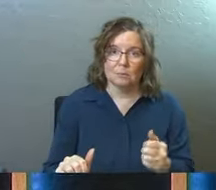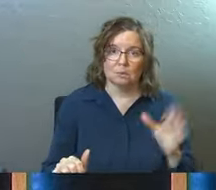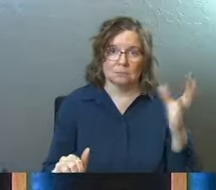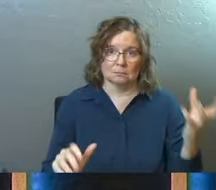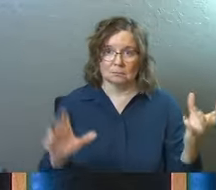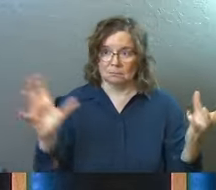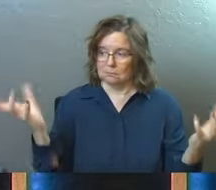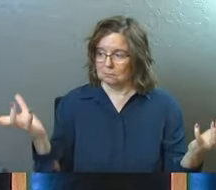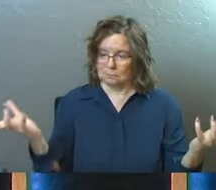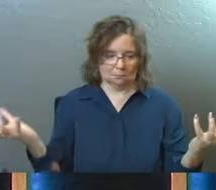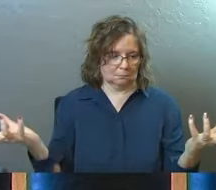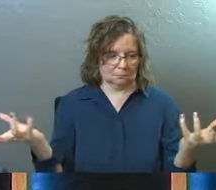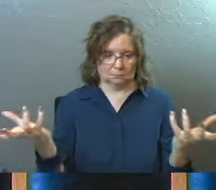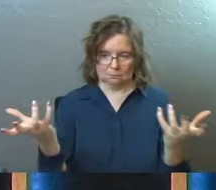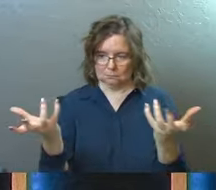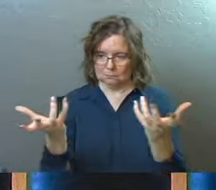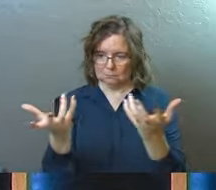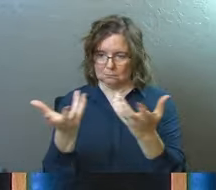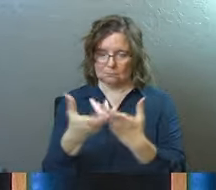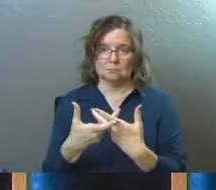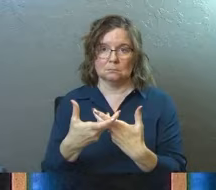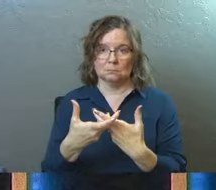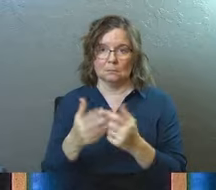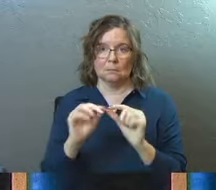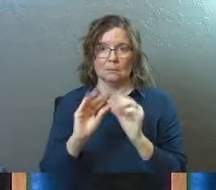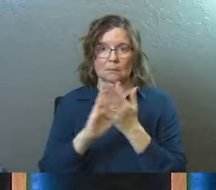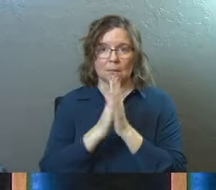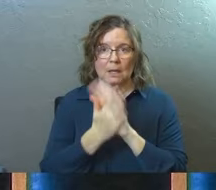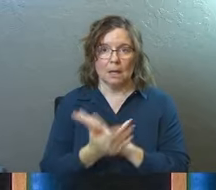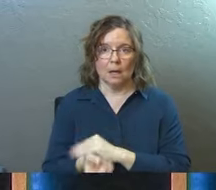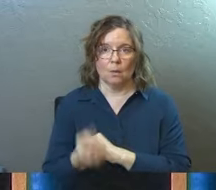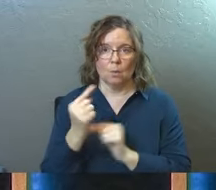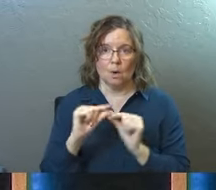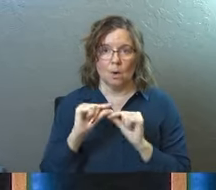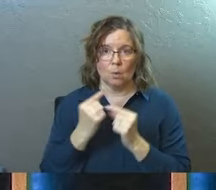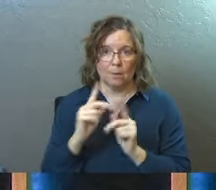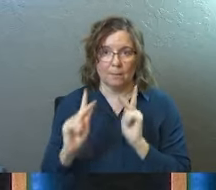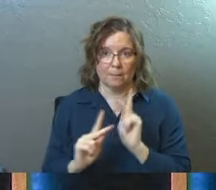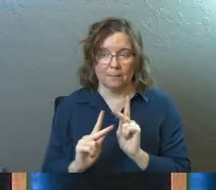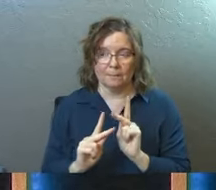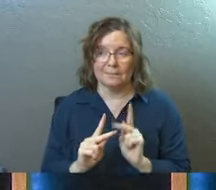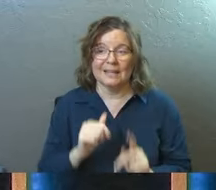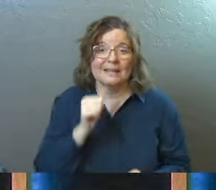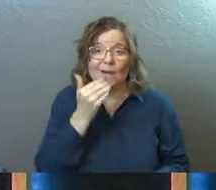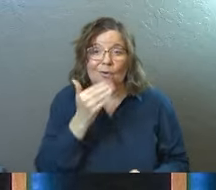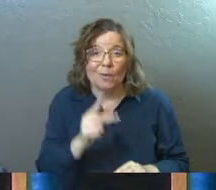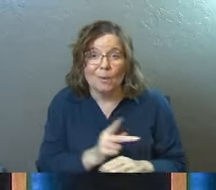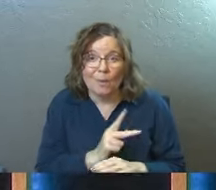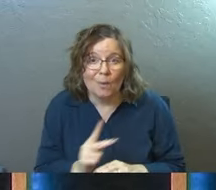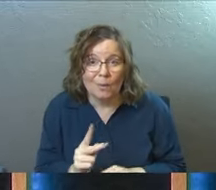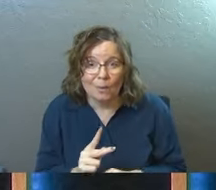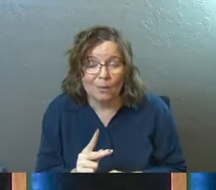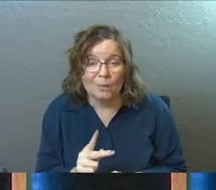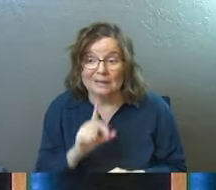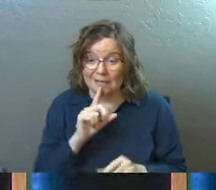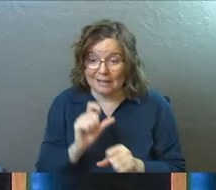Gentile, church and unchurch, back into one group of people. And that's not just good poetry. He actually